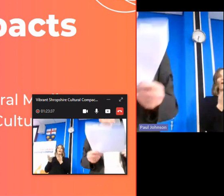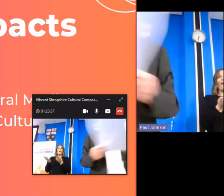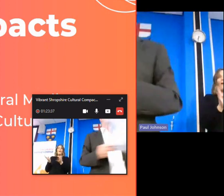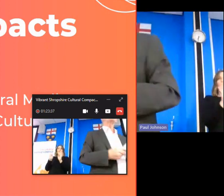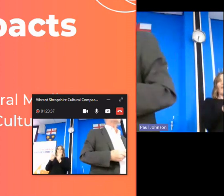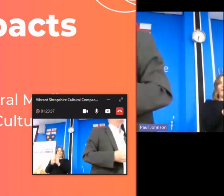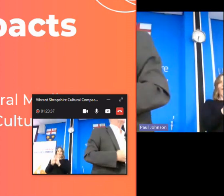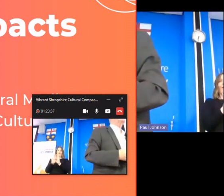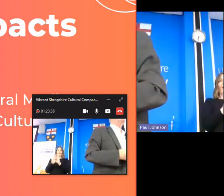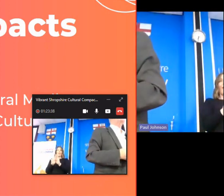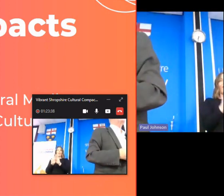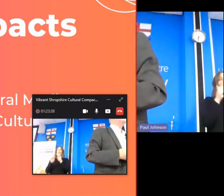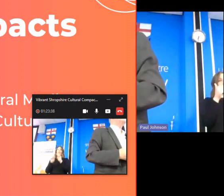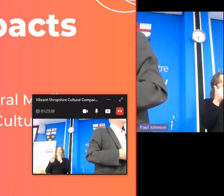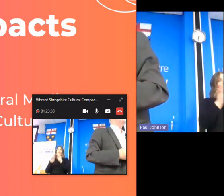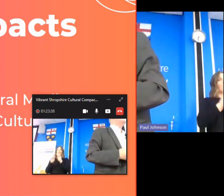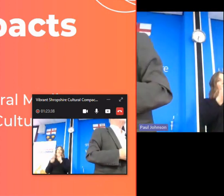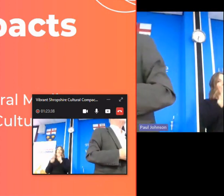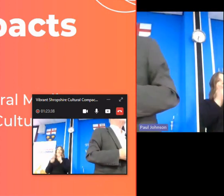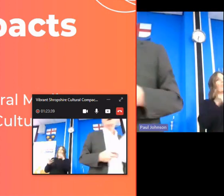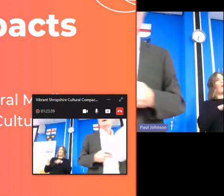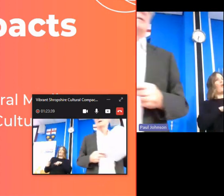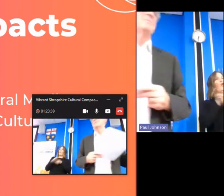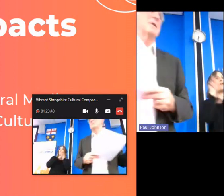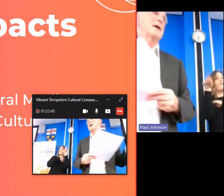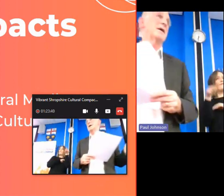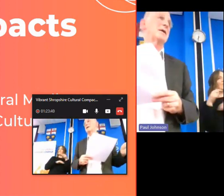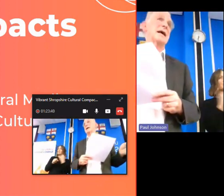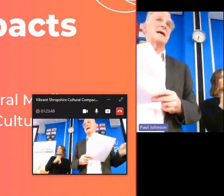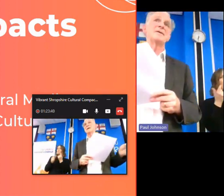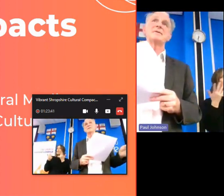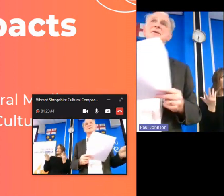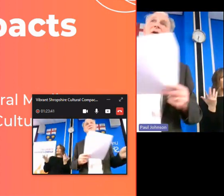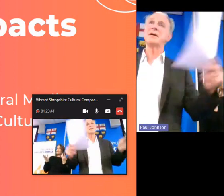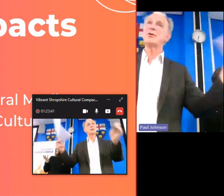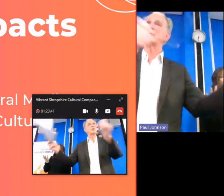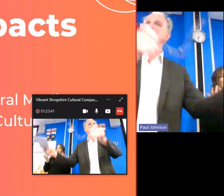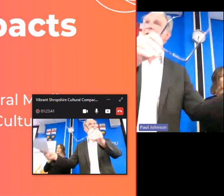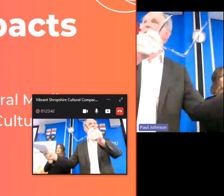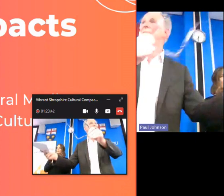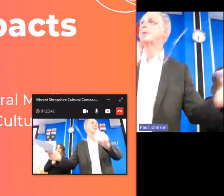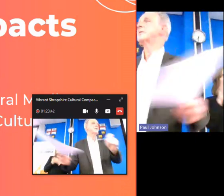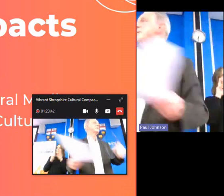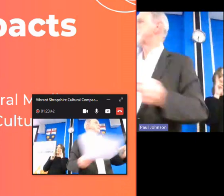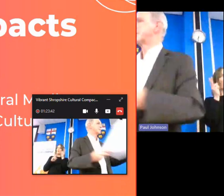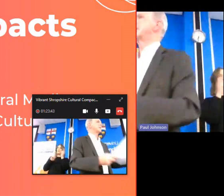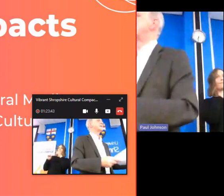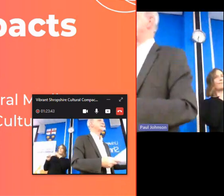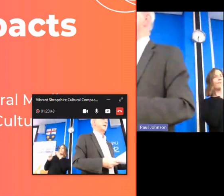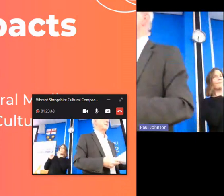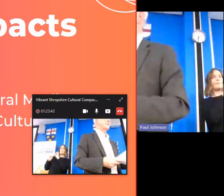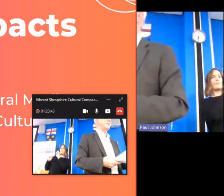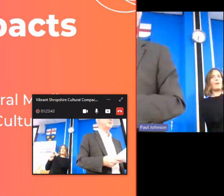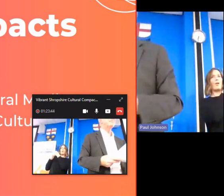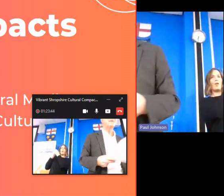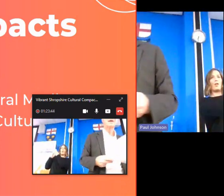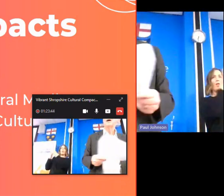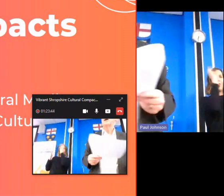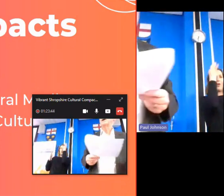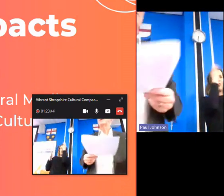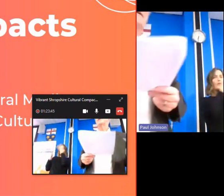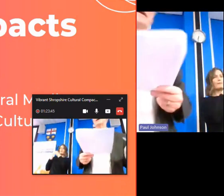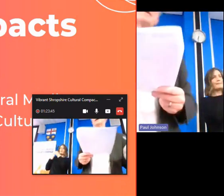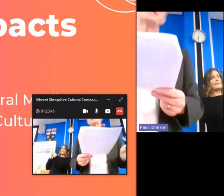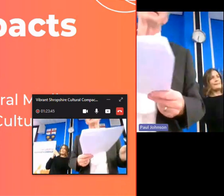and then everyone would go away and not really do anything um uh and look to the local authority to lead again on this